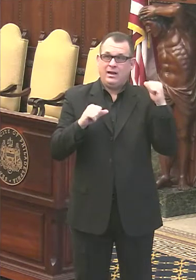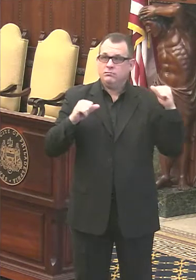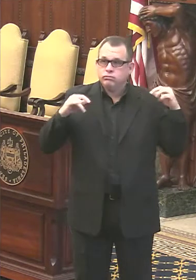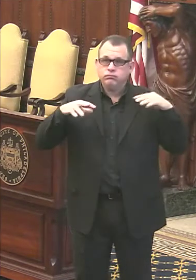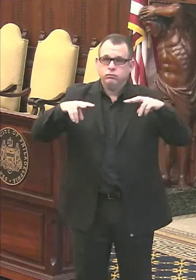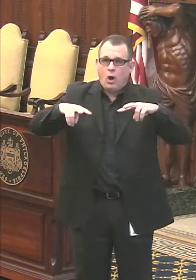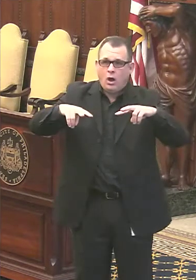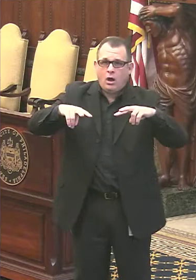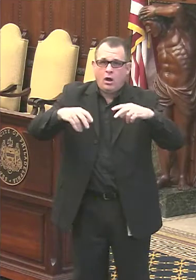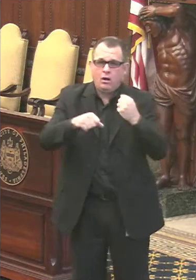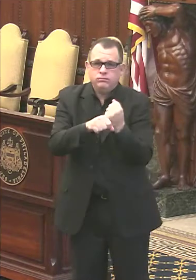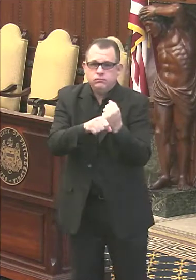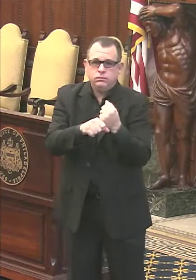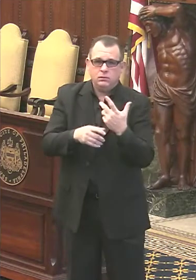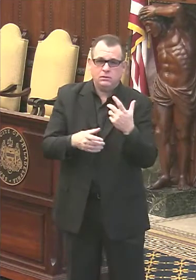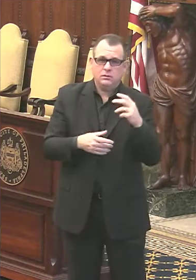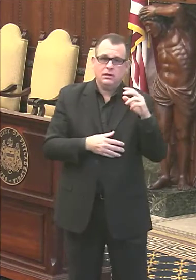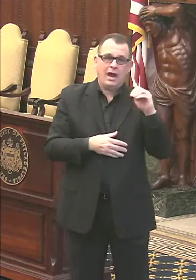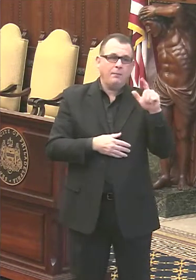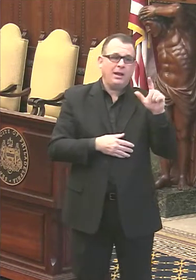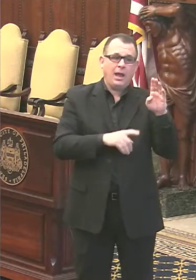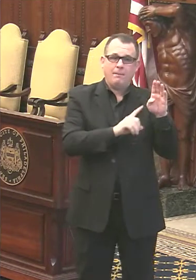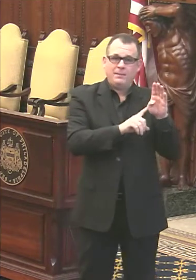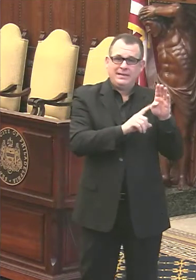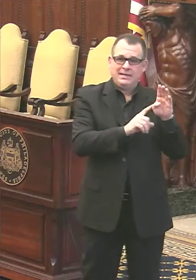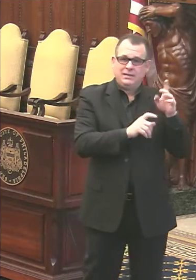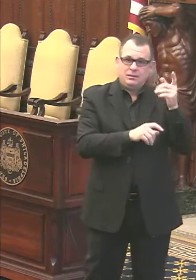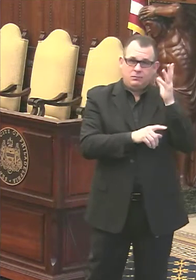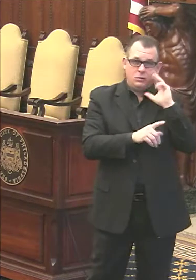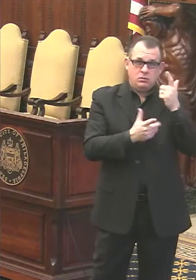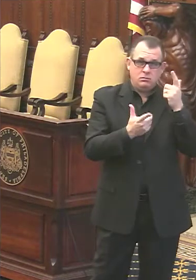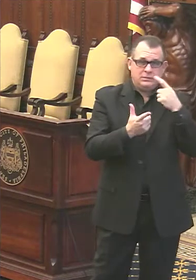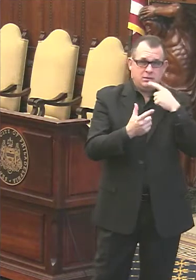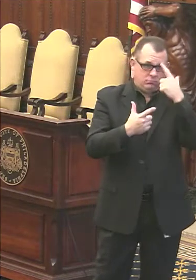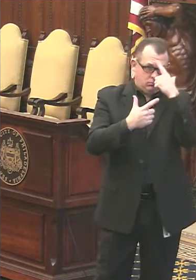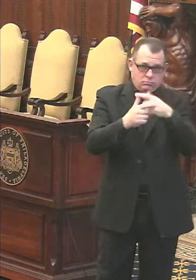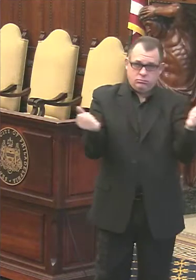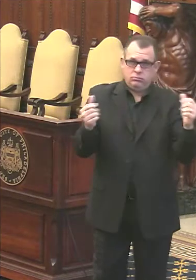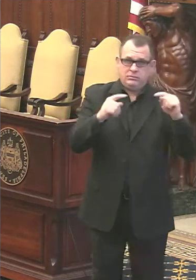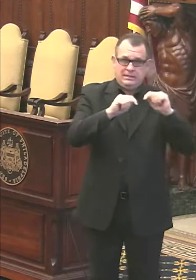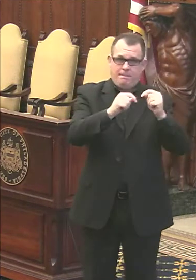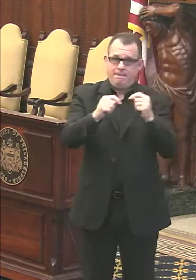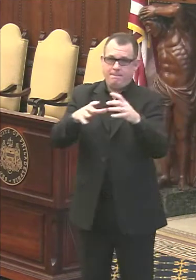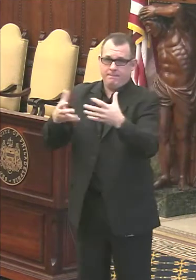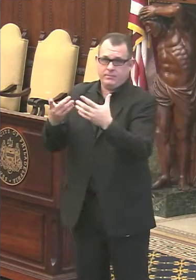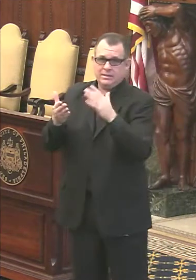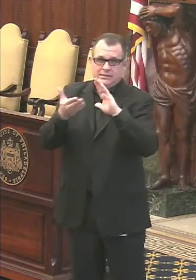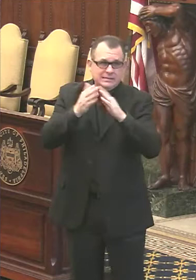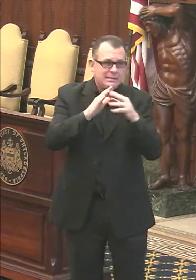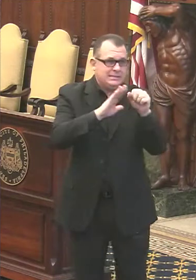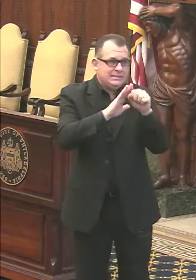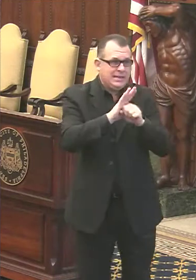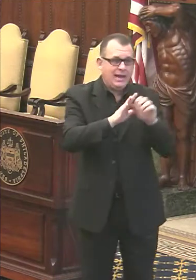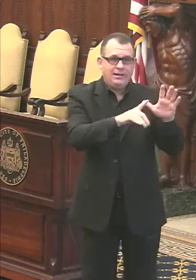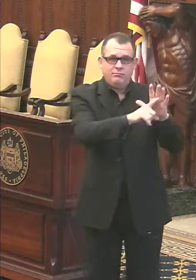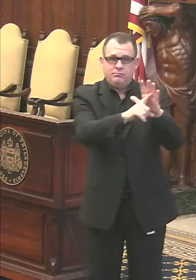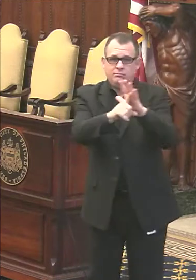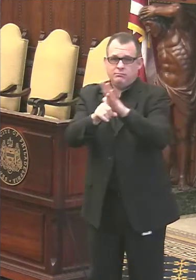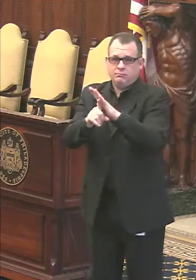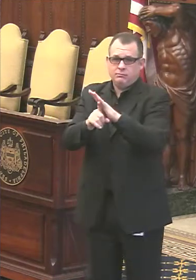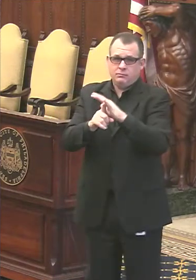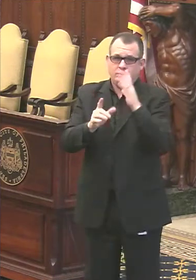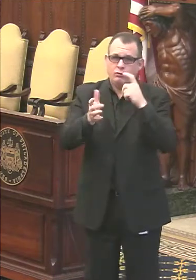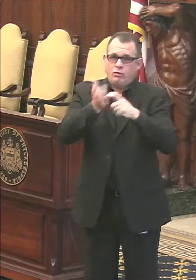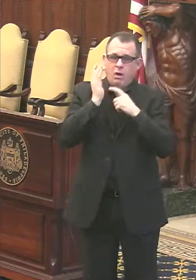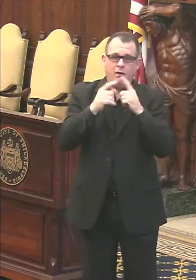each team, including leaving out to each city and state health departments regarding, like, what would they require for fans to land the